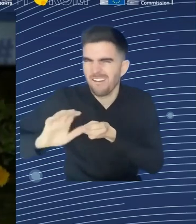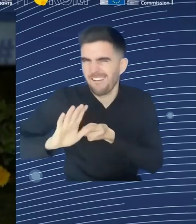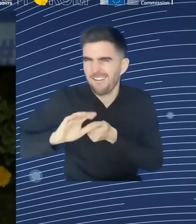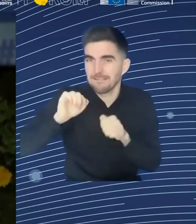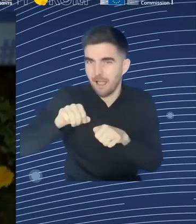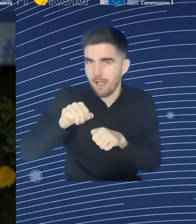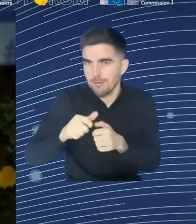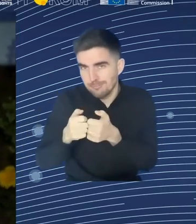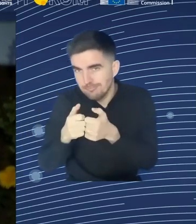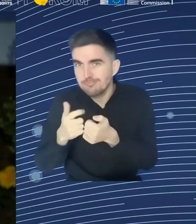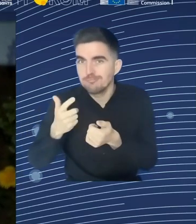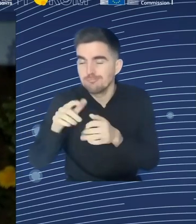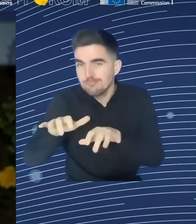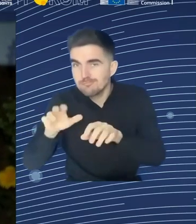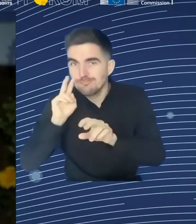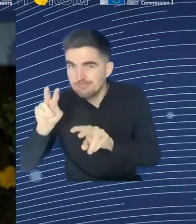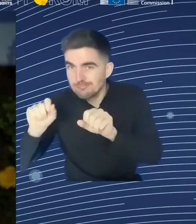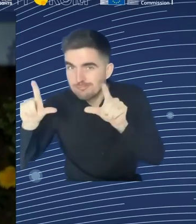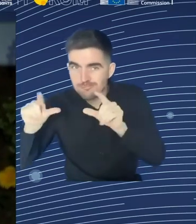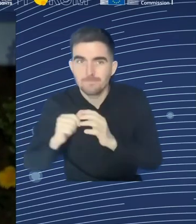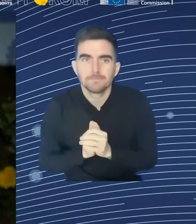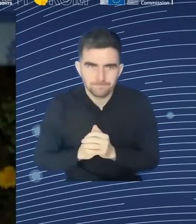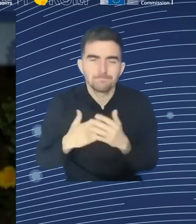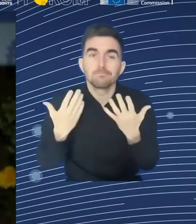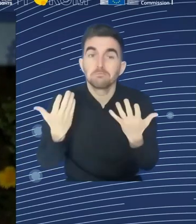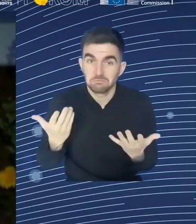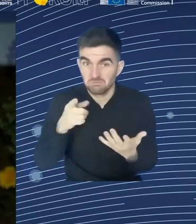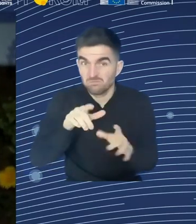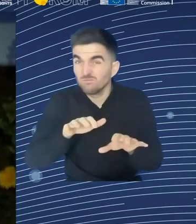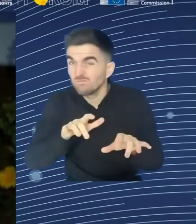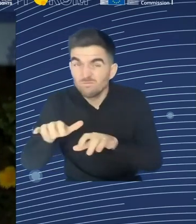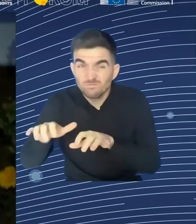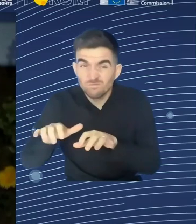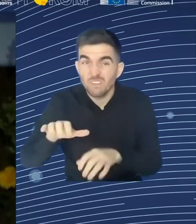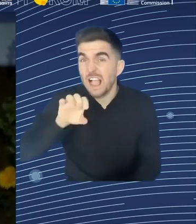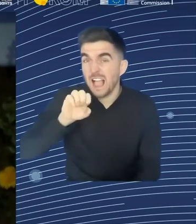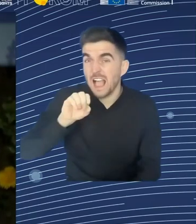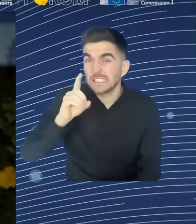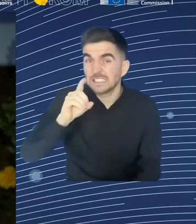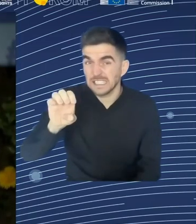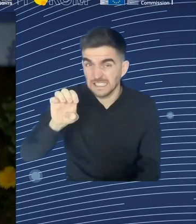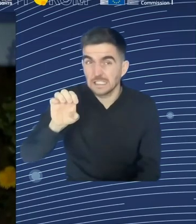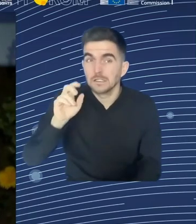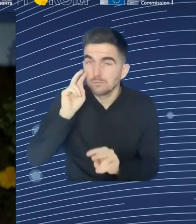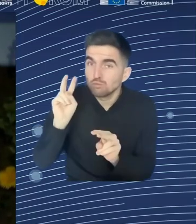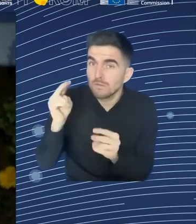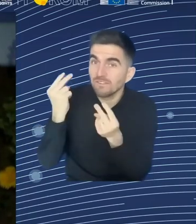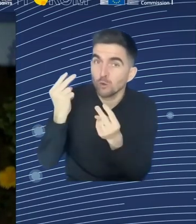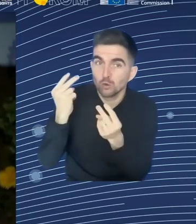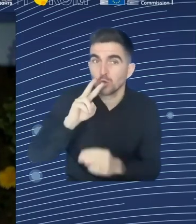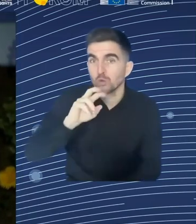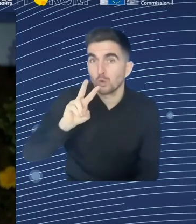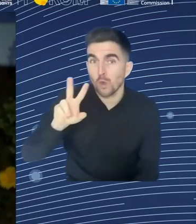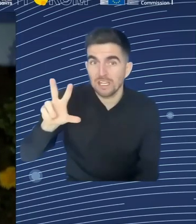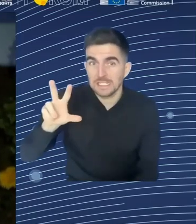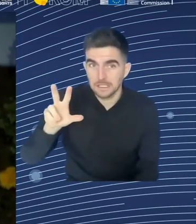ESDE Review 2023. Welcome to those of you who are following us online as well. All of you, whether